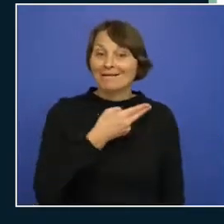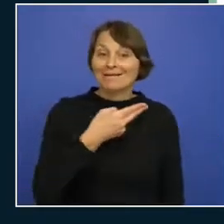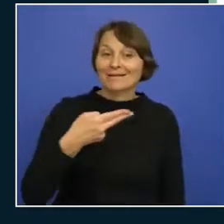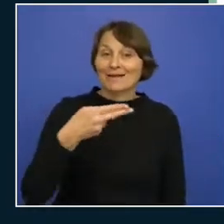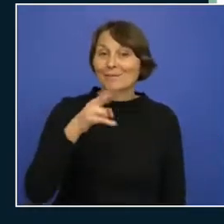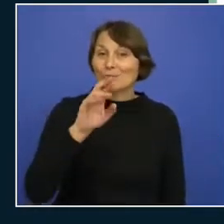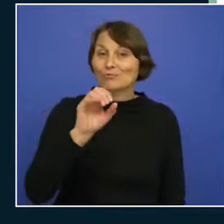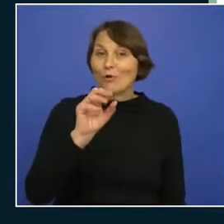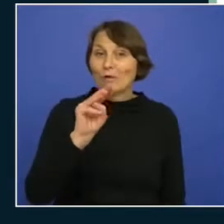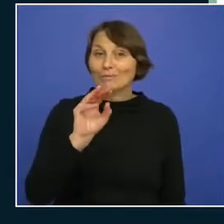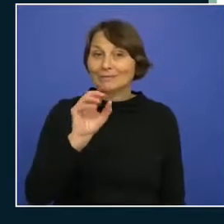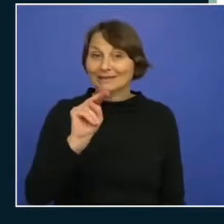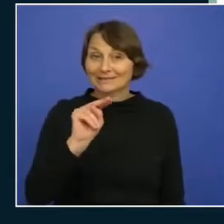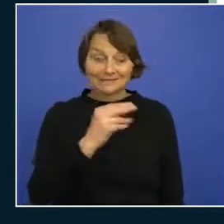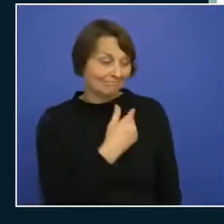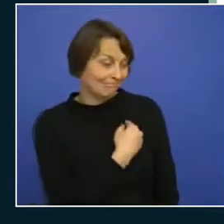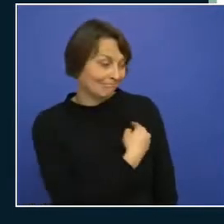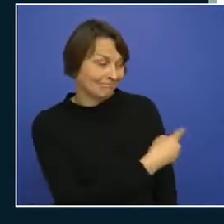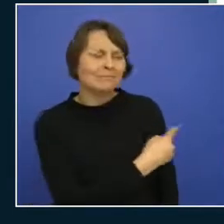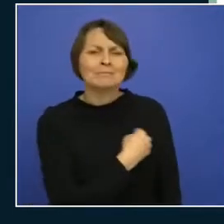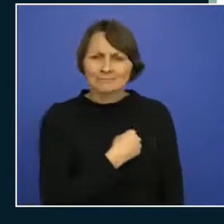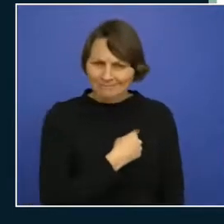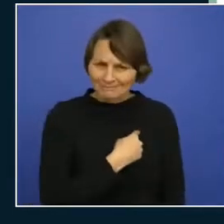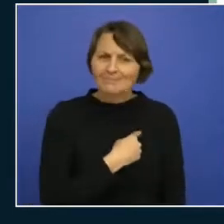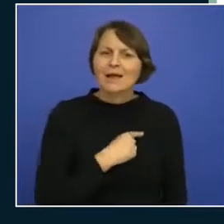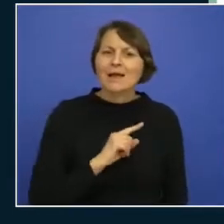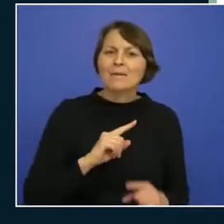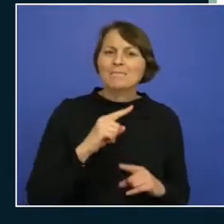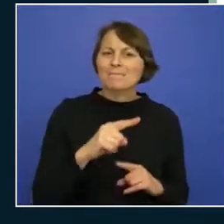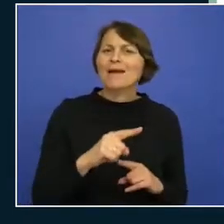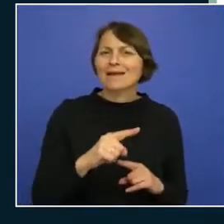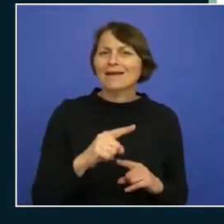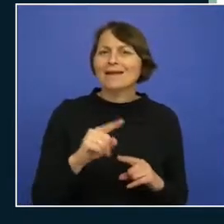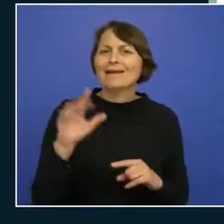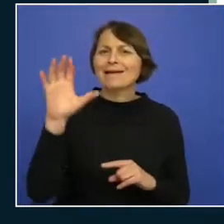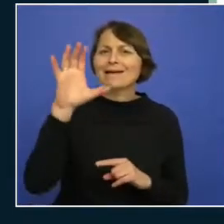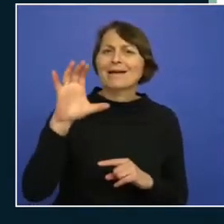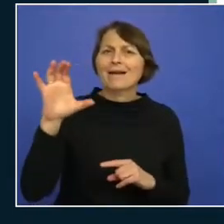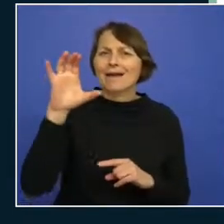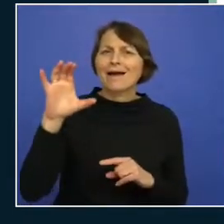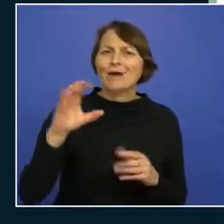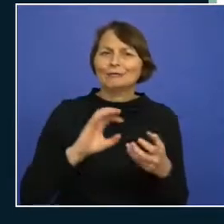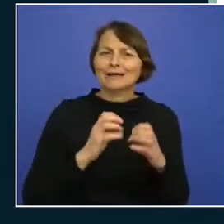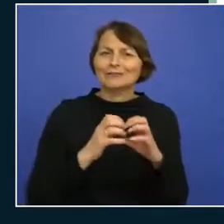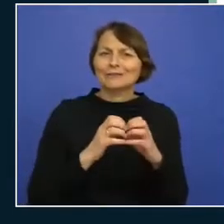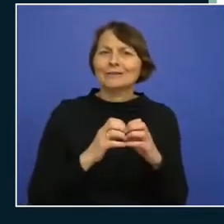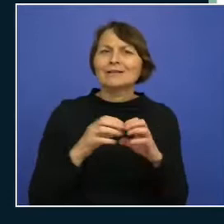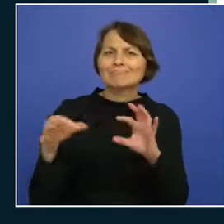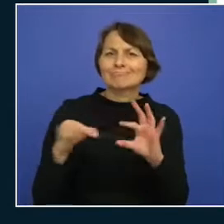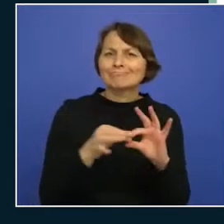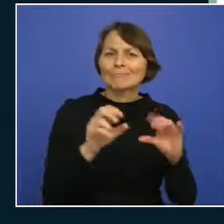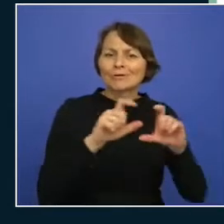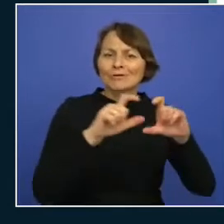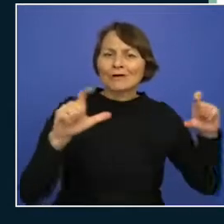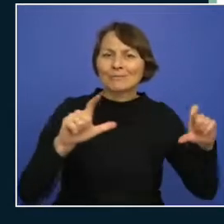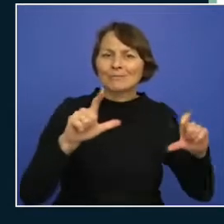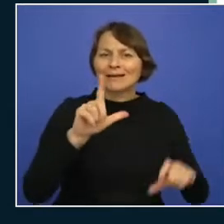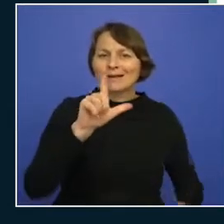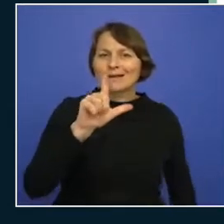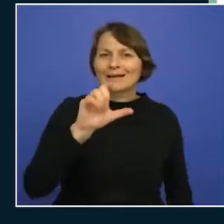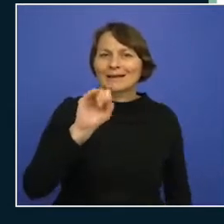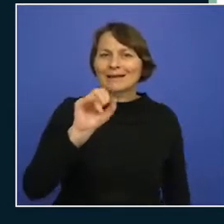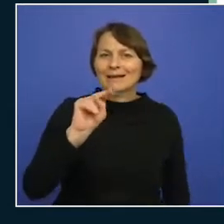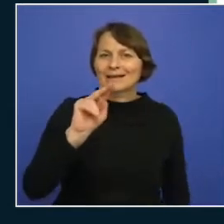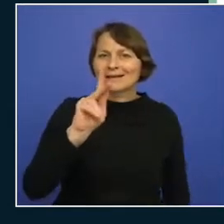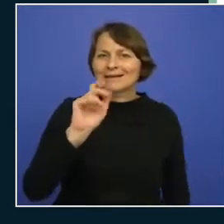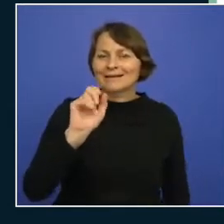uh i'm a principal cloud engineer at linkit um and um yeah i will share well i'll share this slide